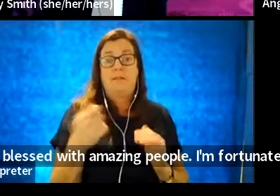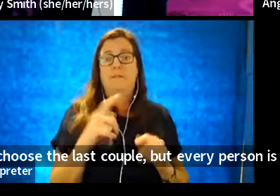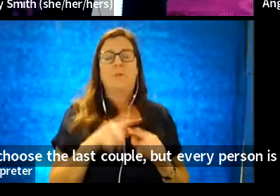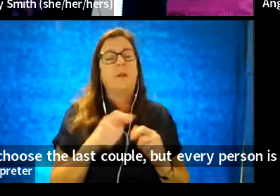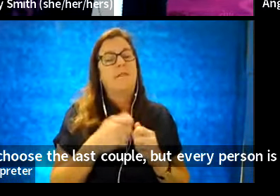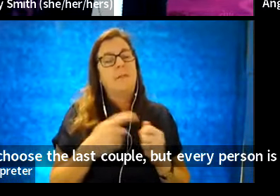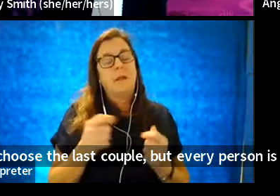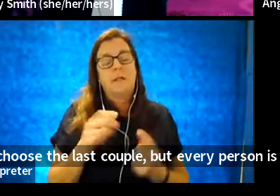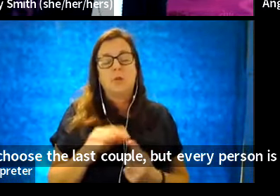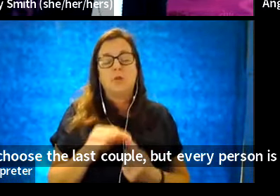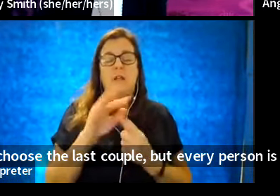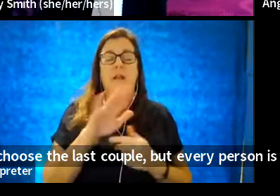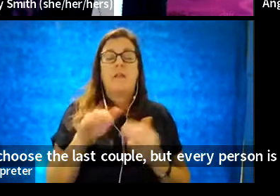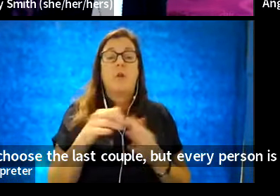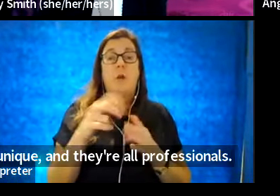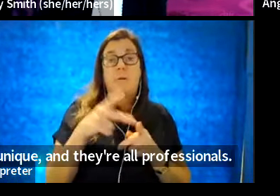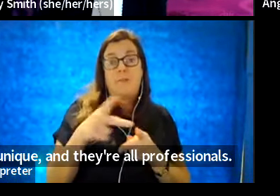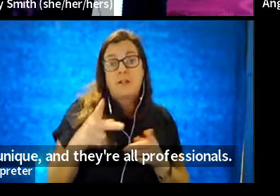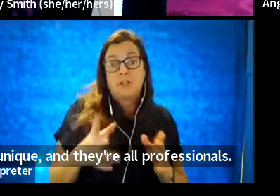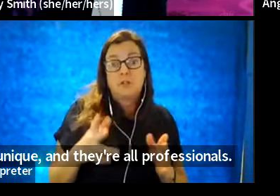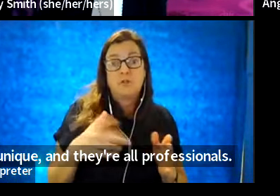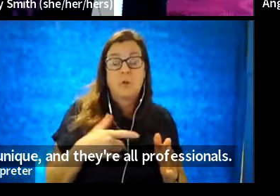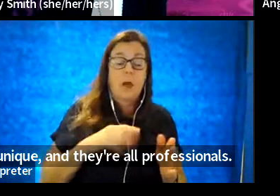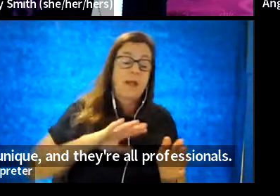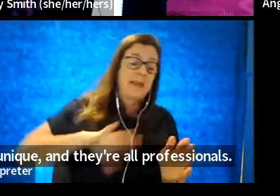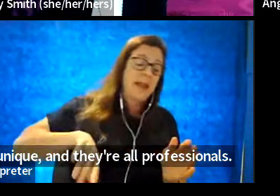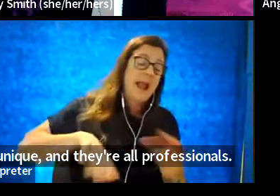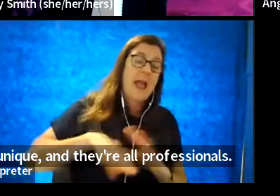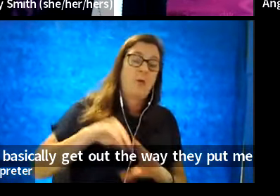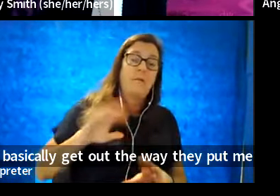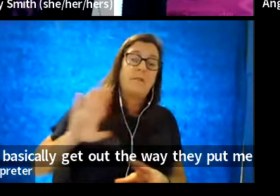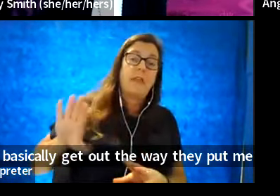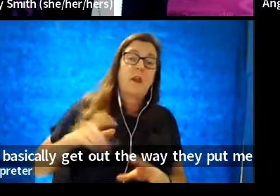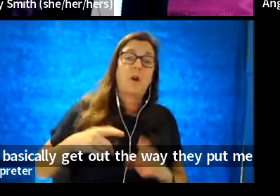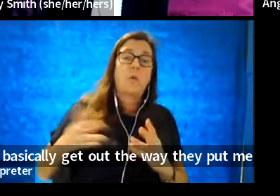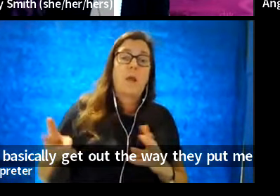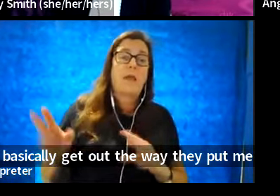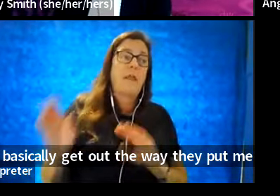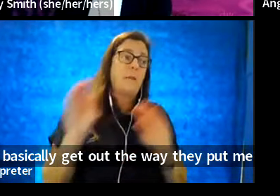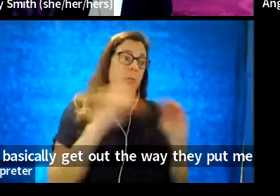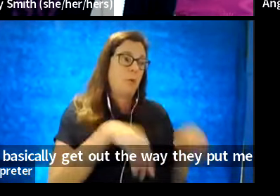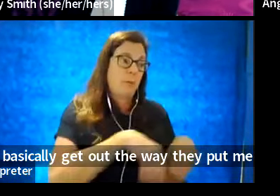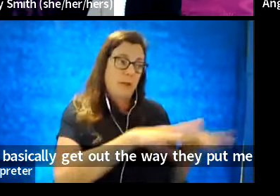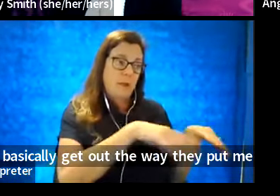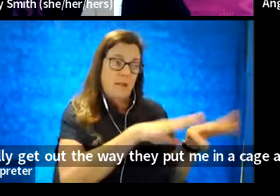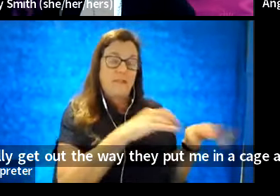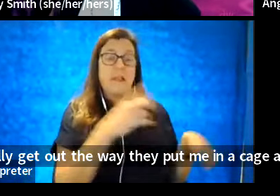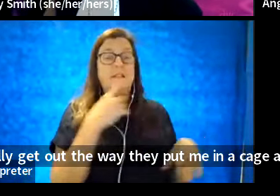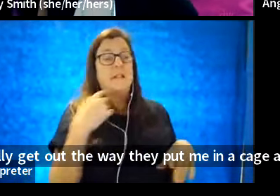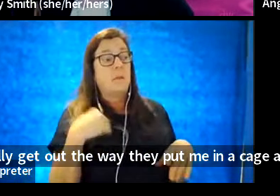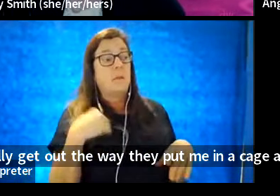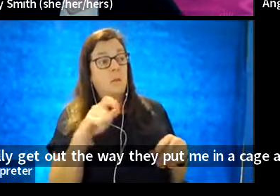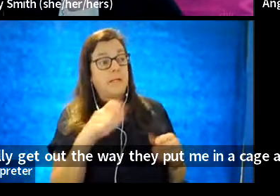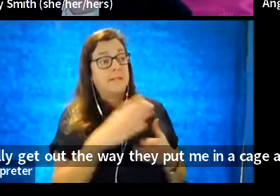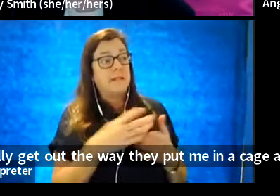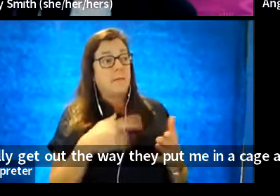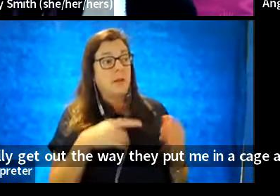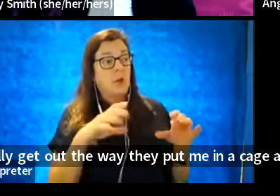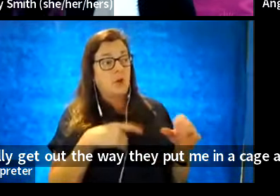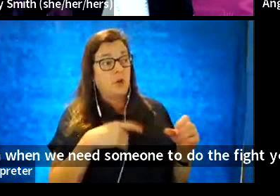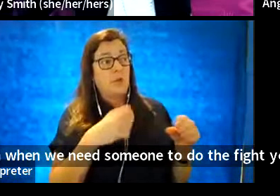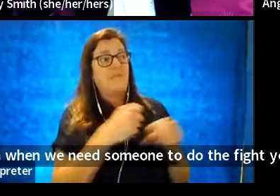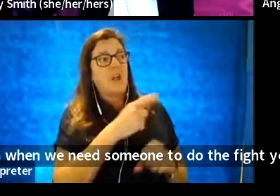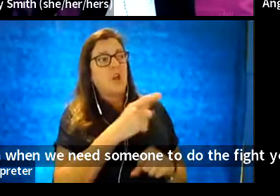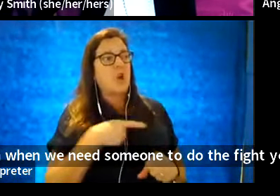all professionals. So, I basically get out of their way. They put me in a cage, and they say, Zena, when we need someone to do the fight, you're the